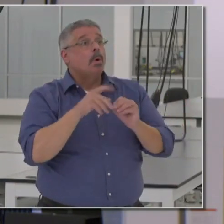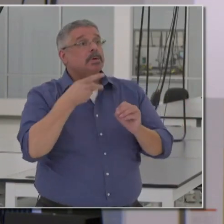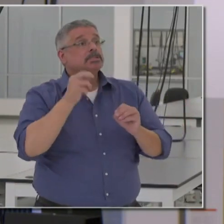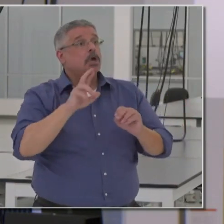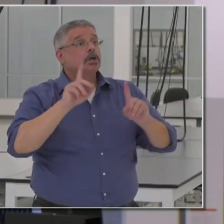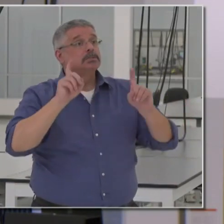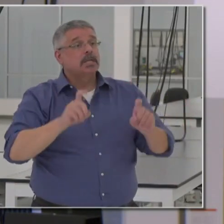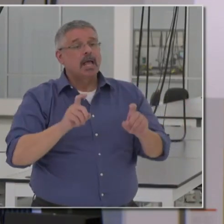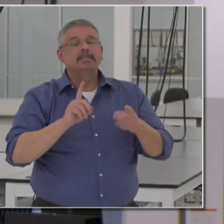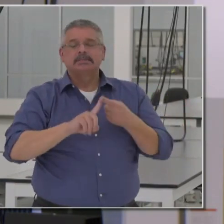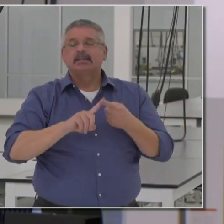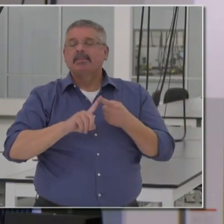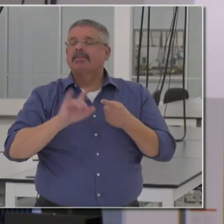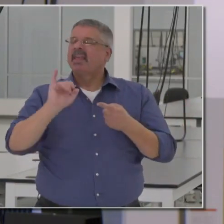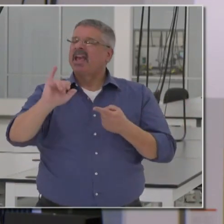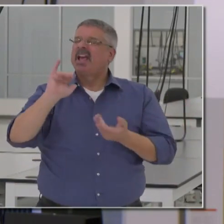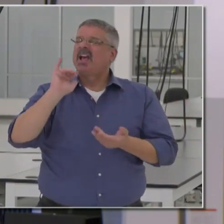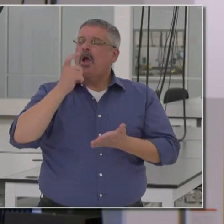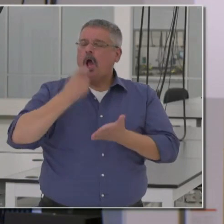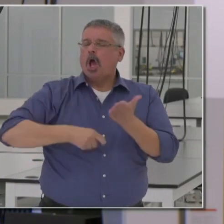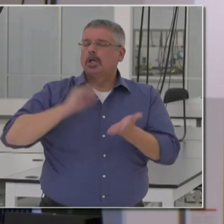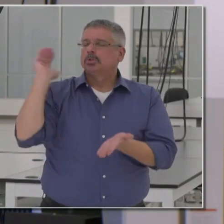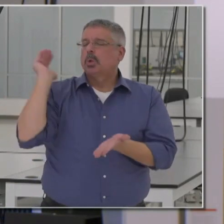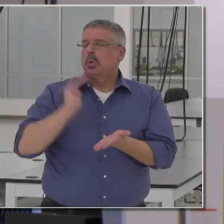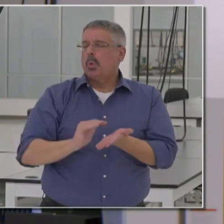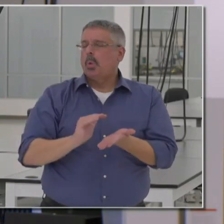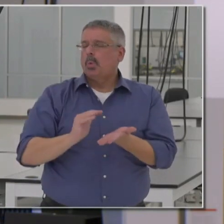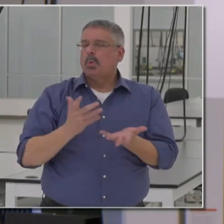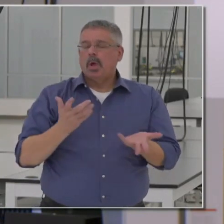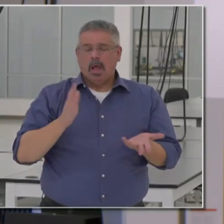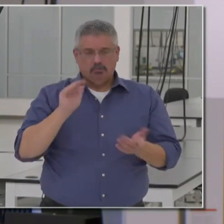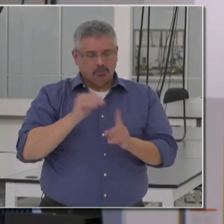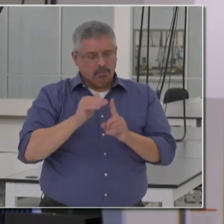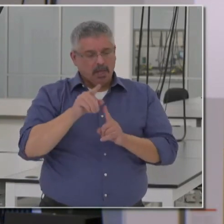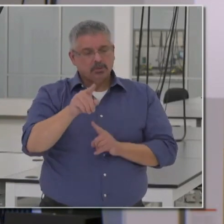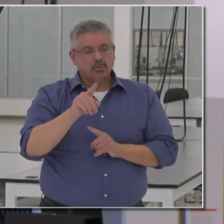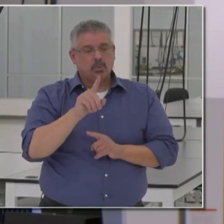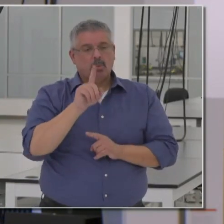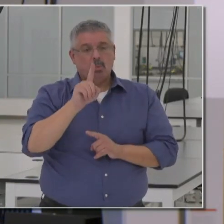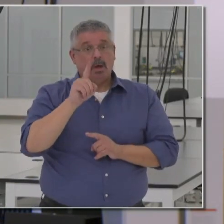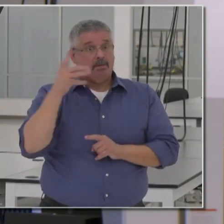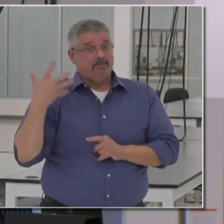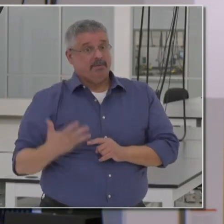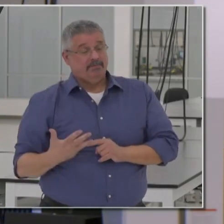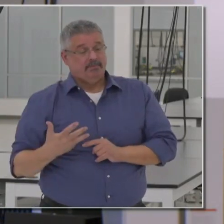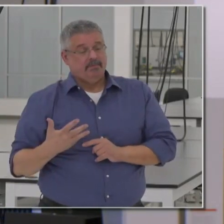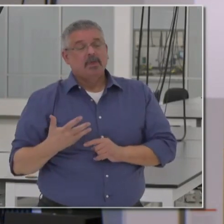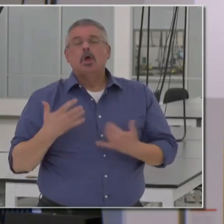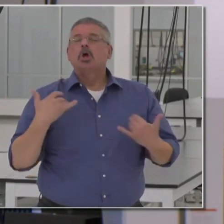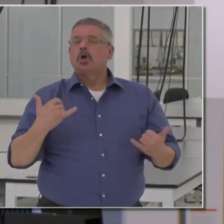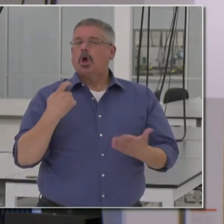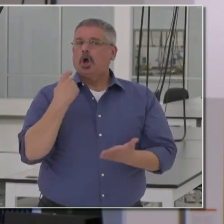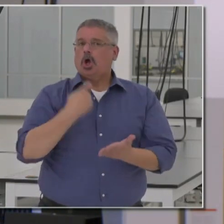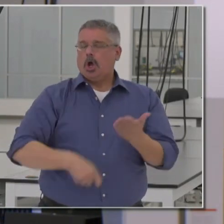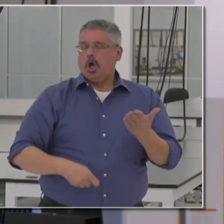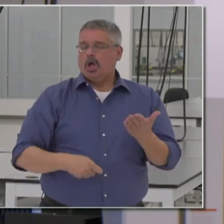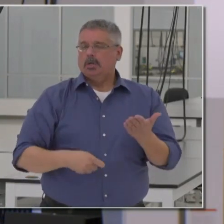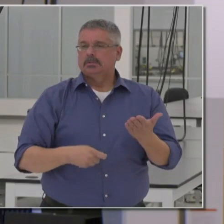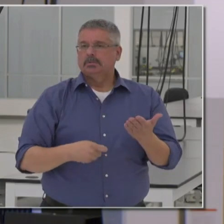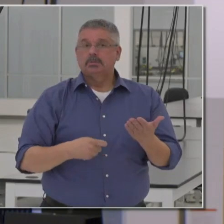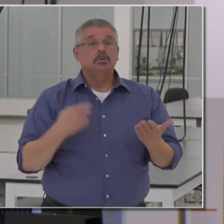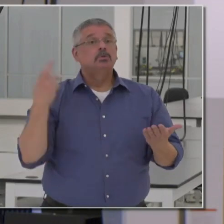PCR tests at a substantially lower cost. I'll remind you at one-fifth the current cost.